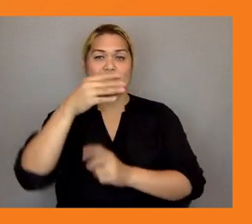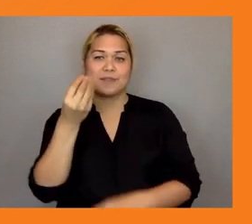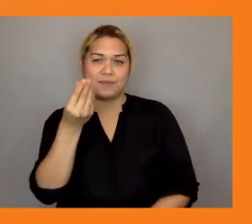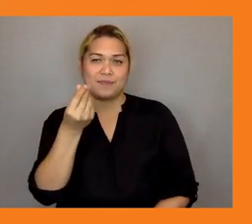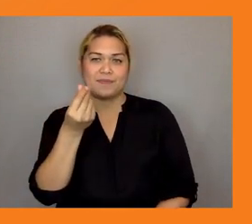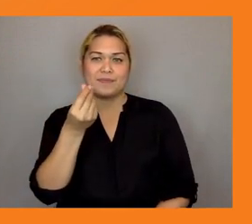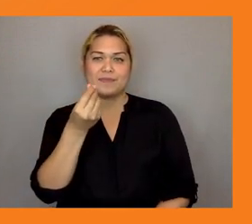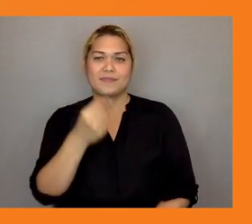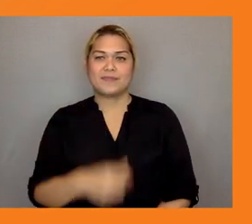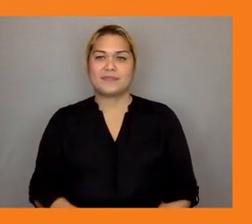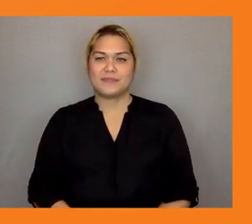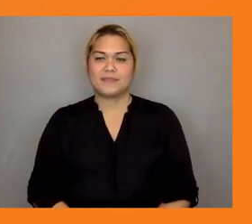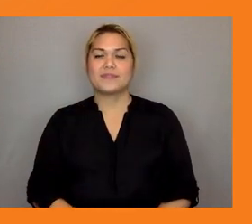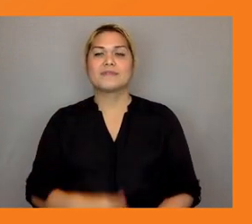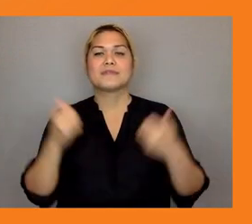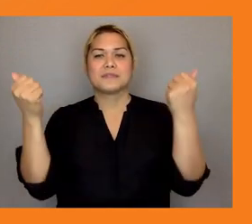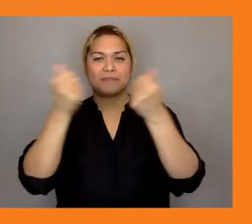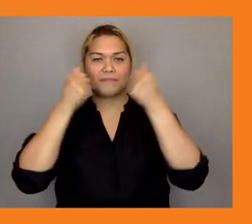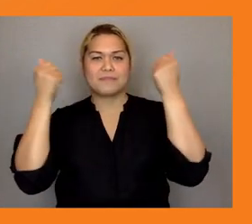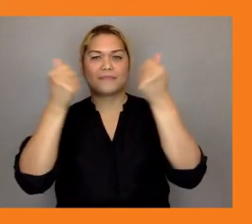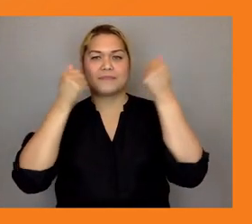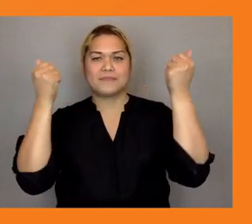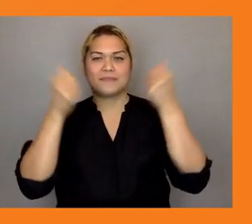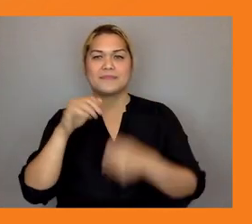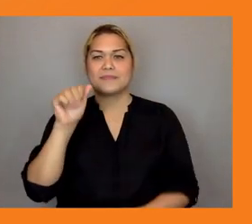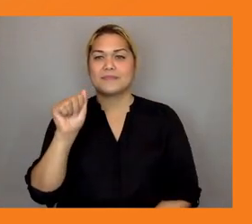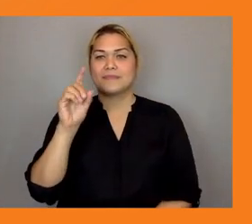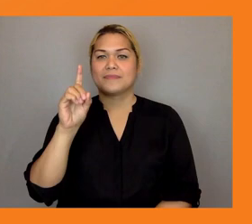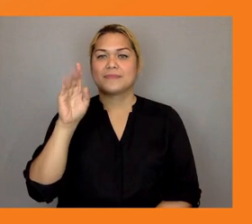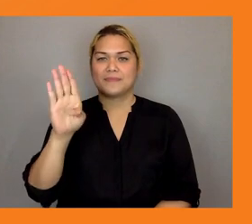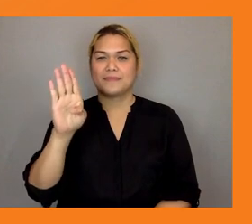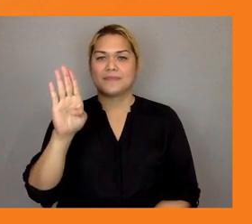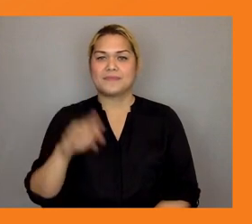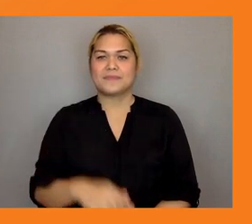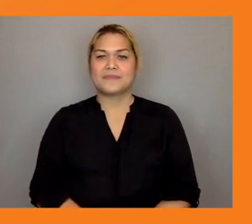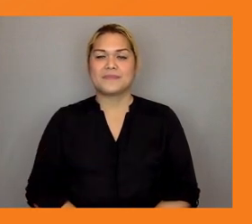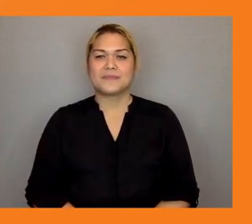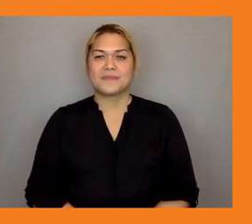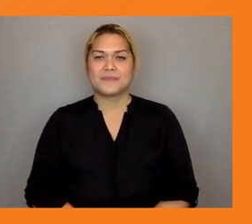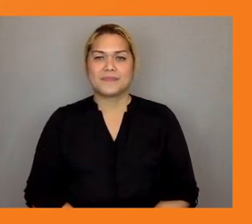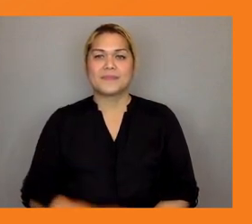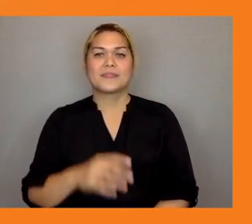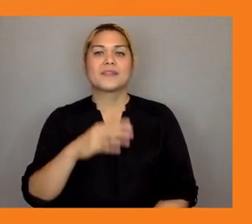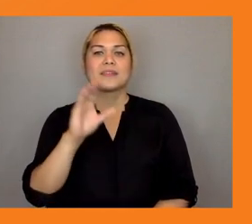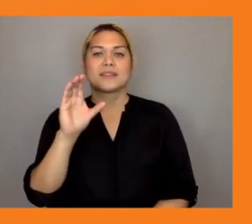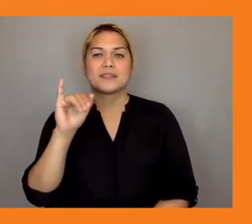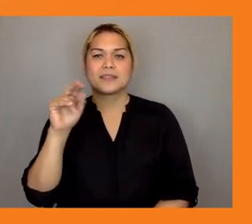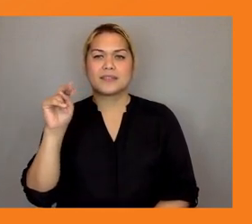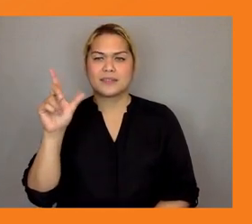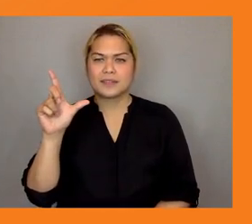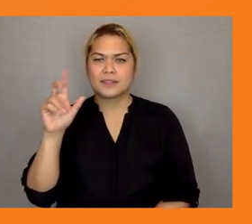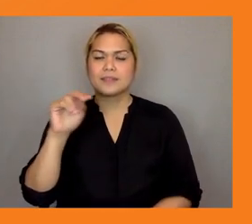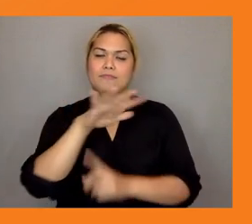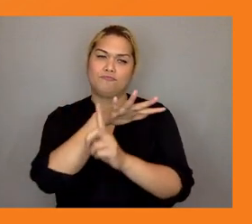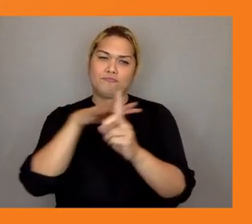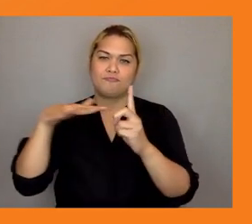the adb ngo and civil society center or as we refer to it ngoc engaging with civil